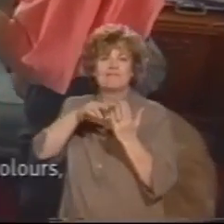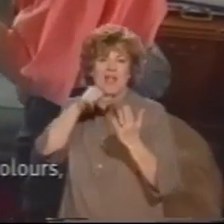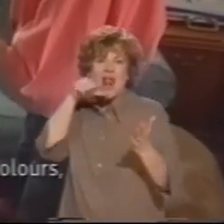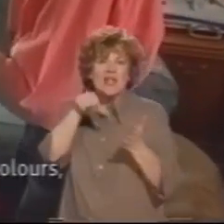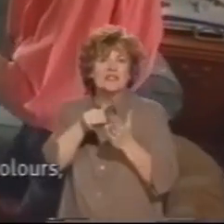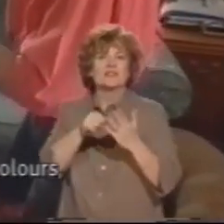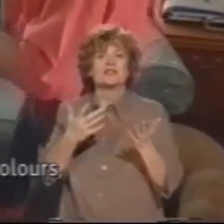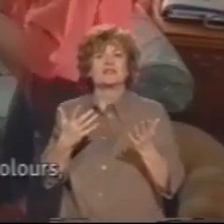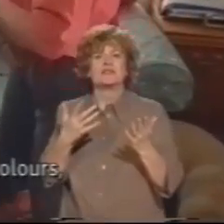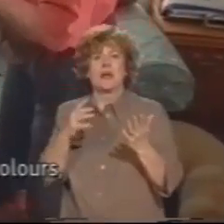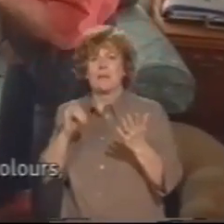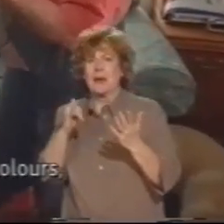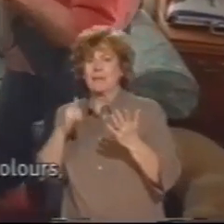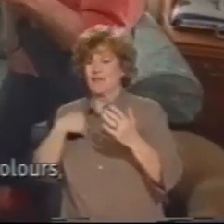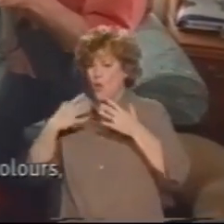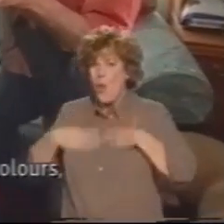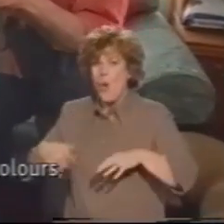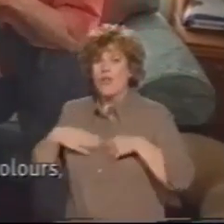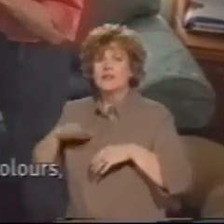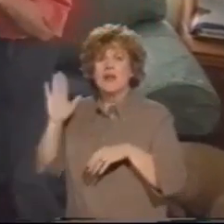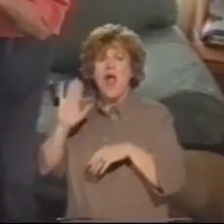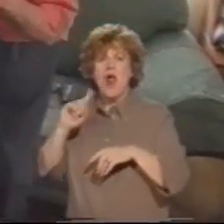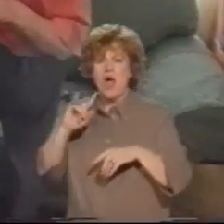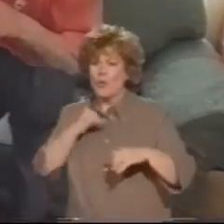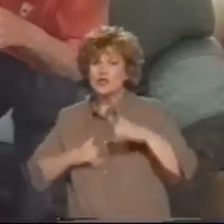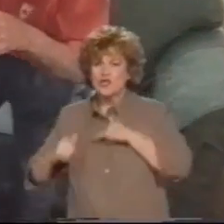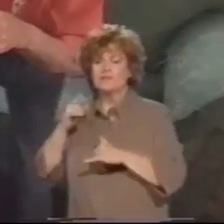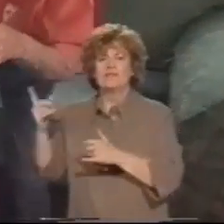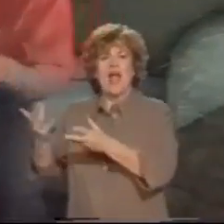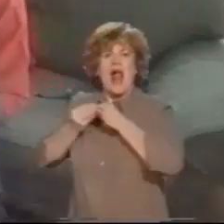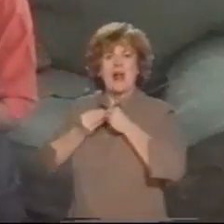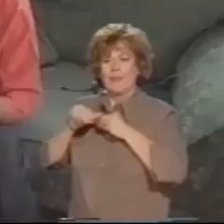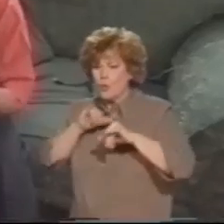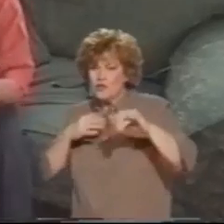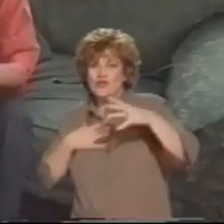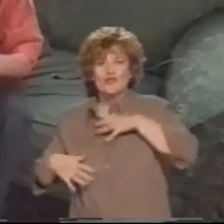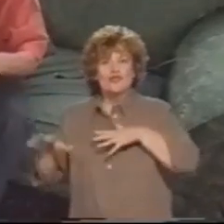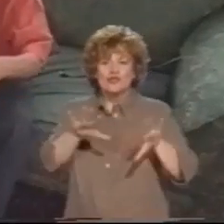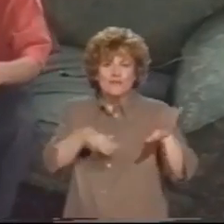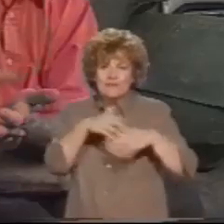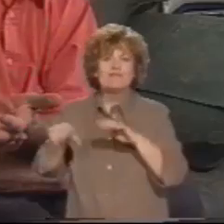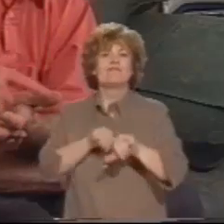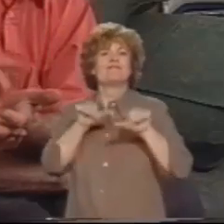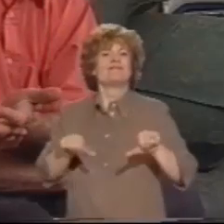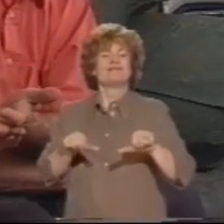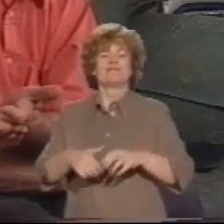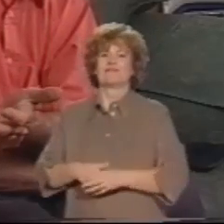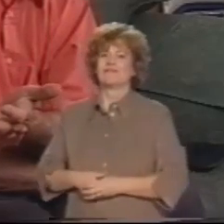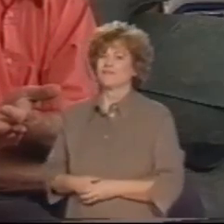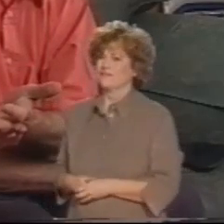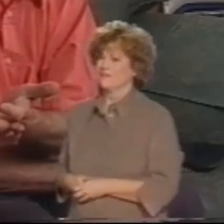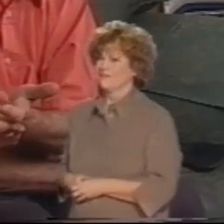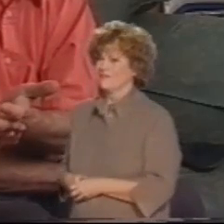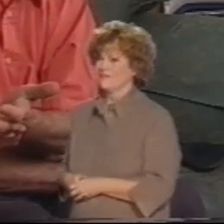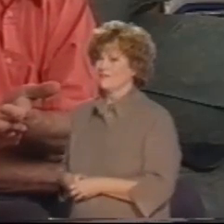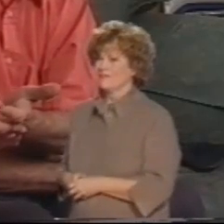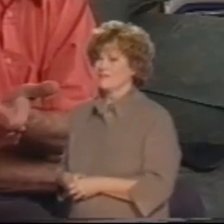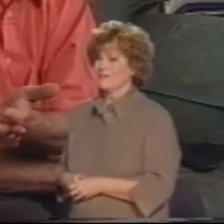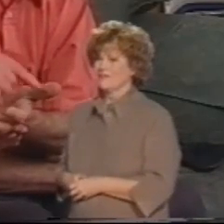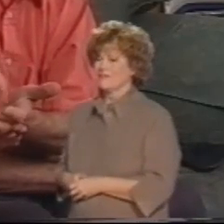and sometimes to sort out colours like clothes. Can you